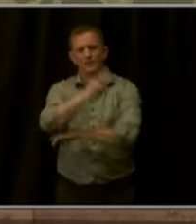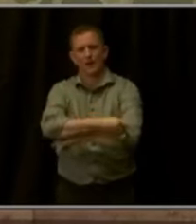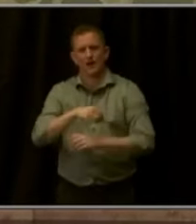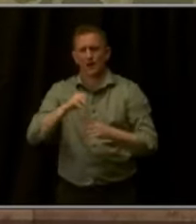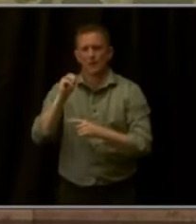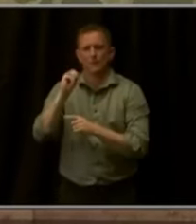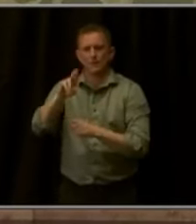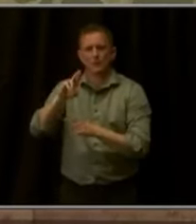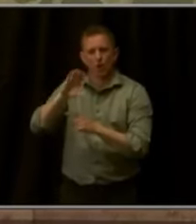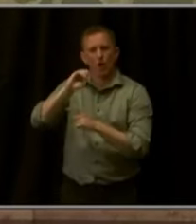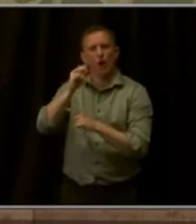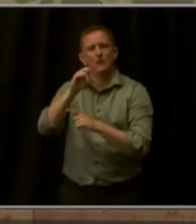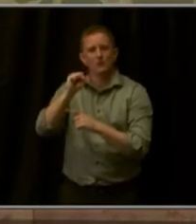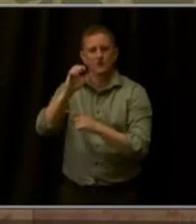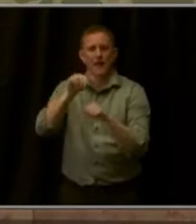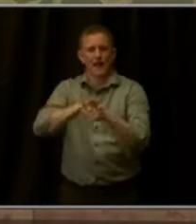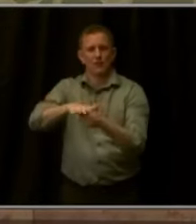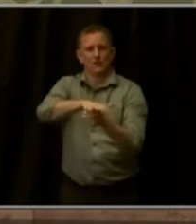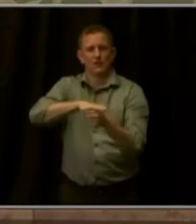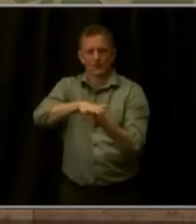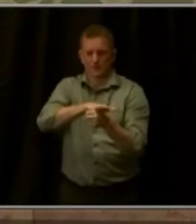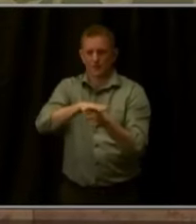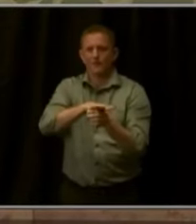more neighborhoods across Colorado.